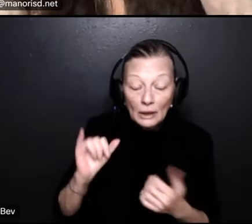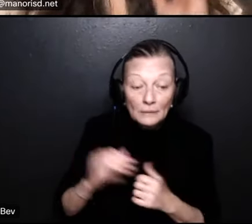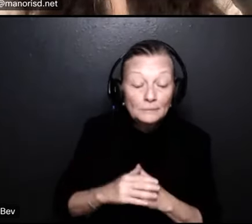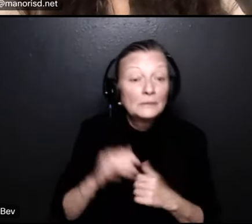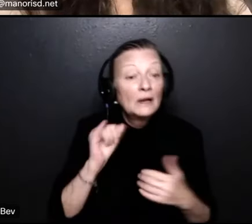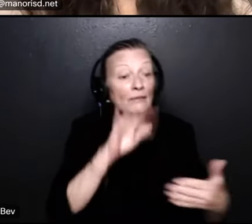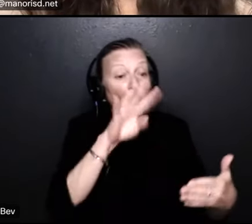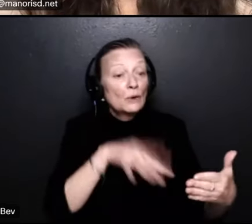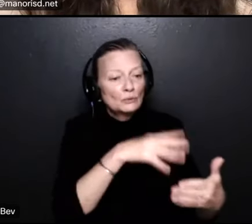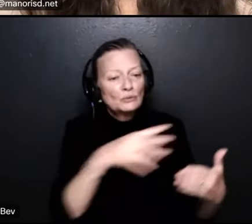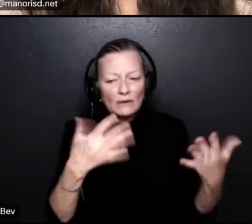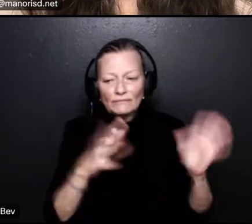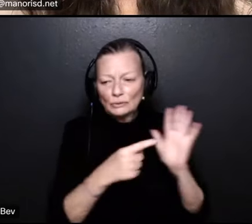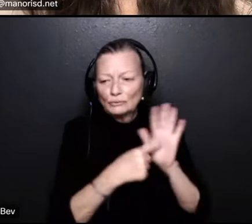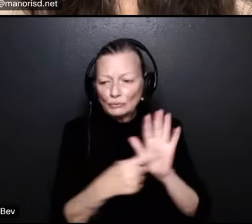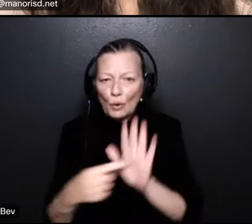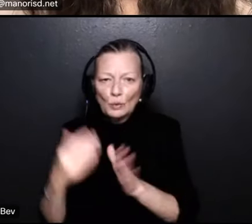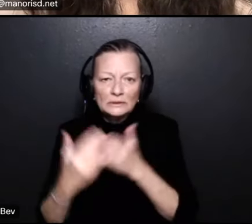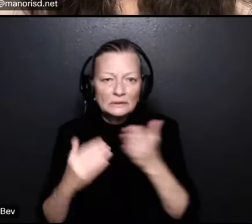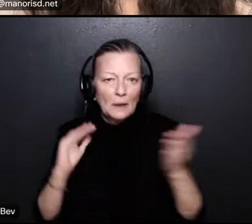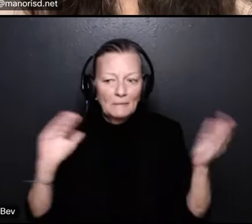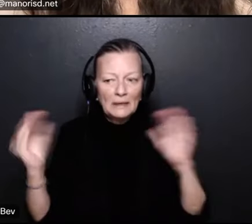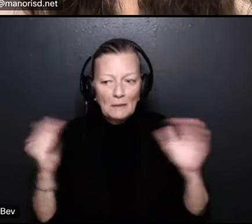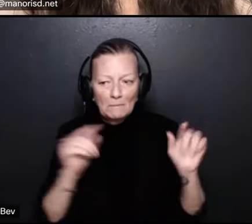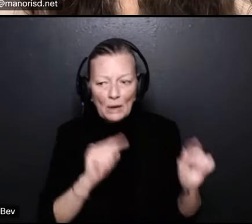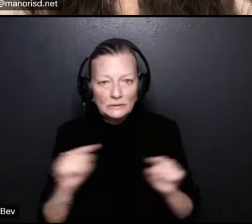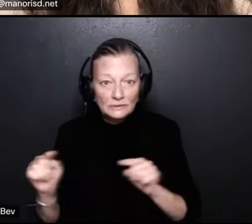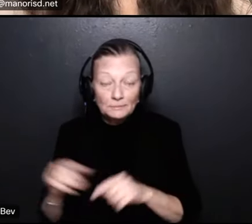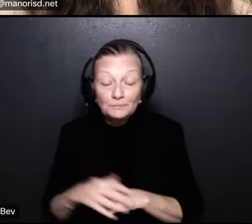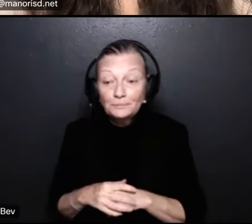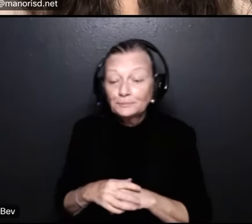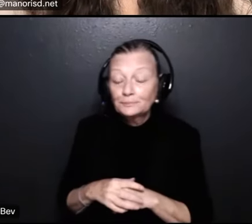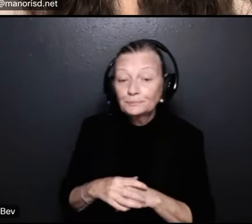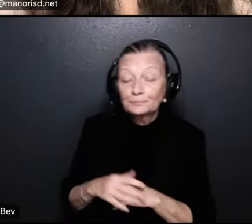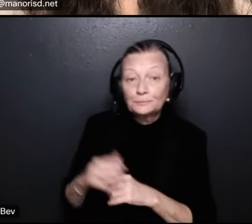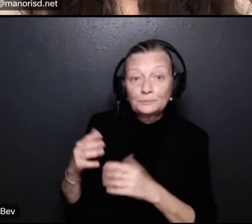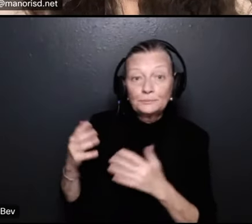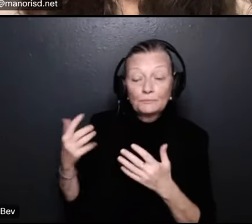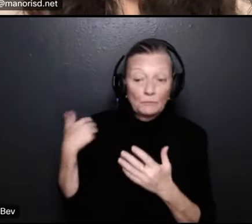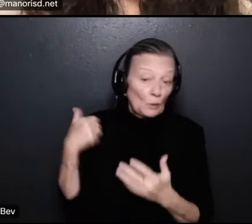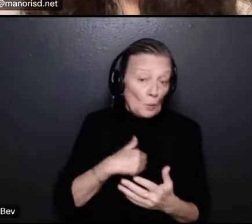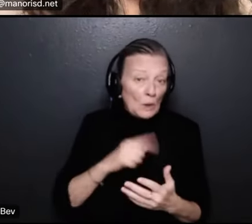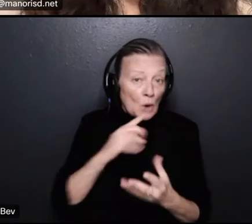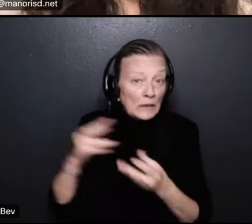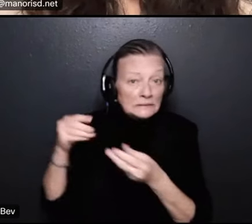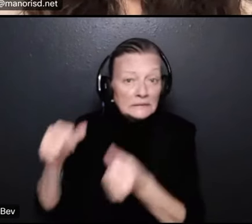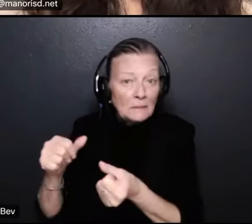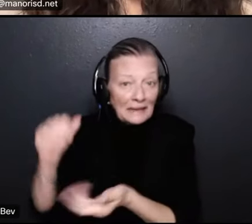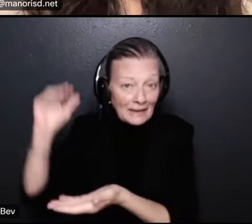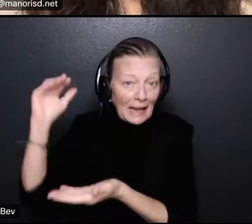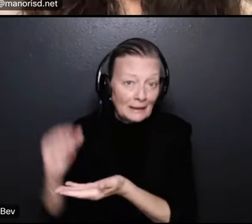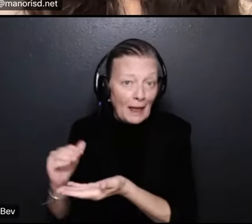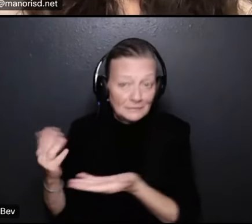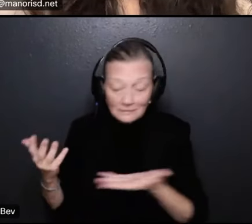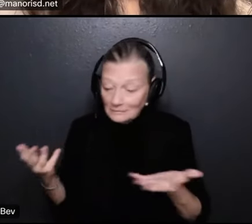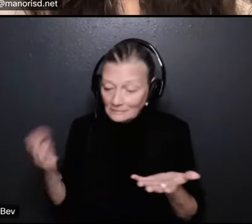um the budget um we're expending less uh that's an easiest way to say